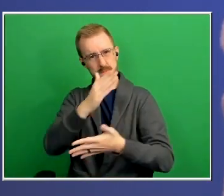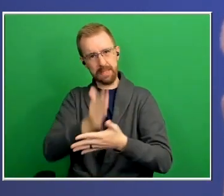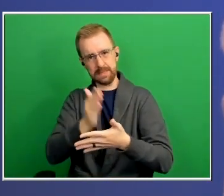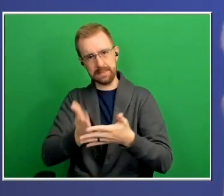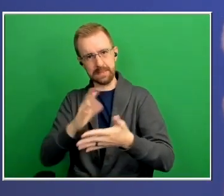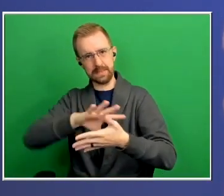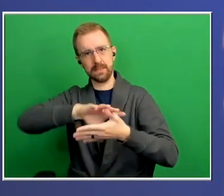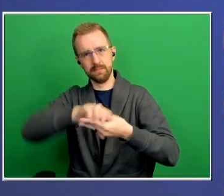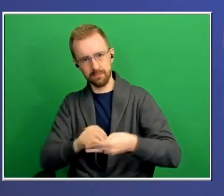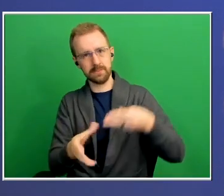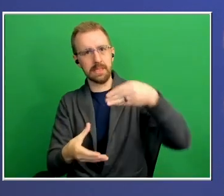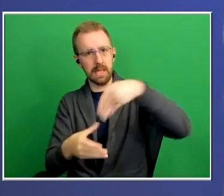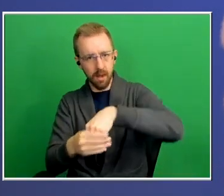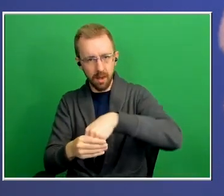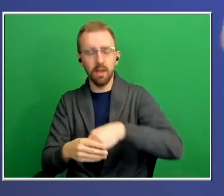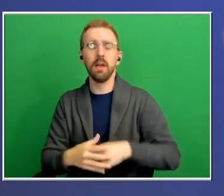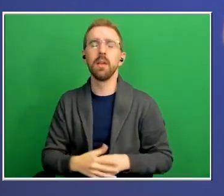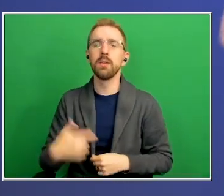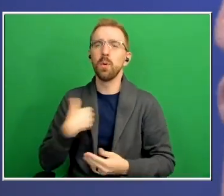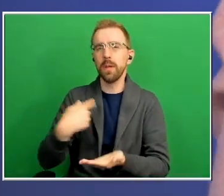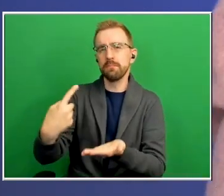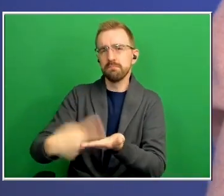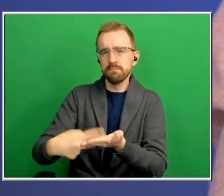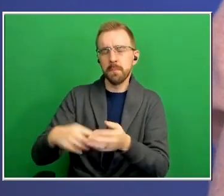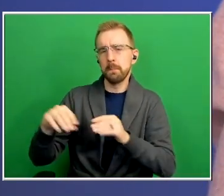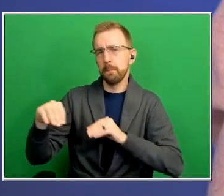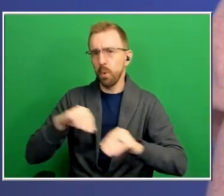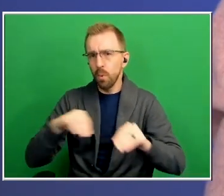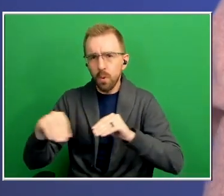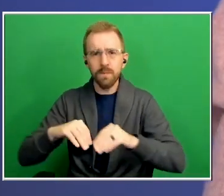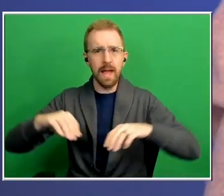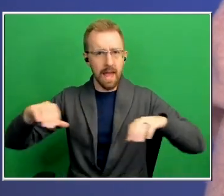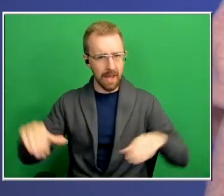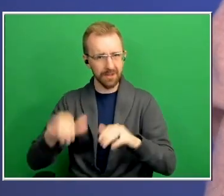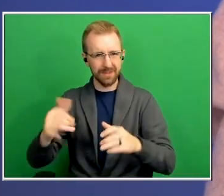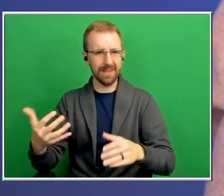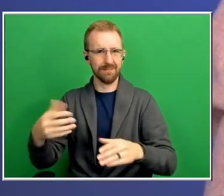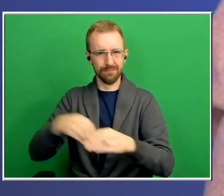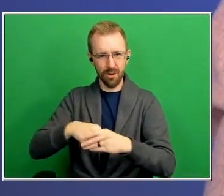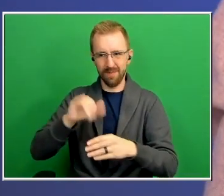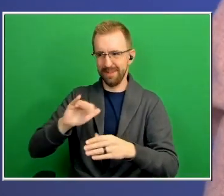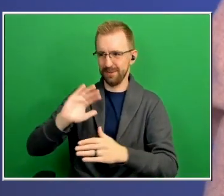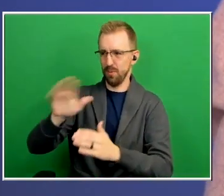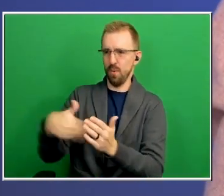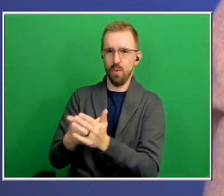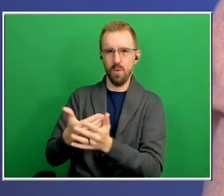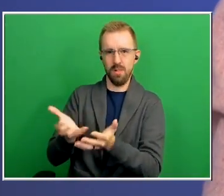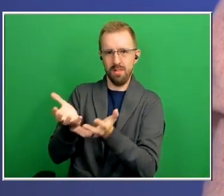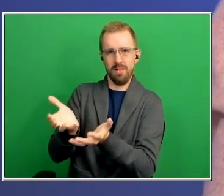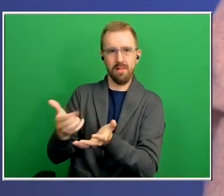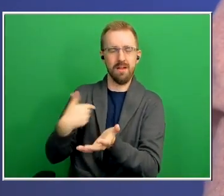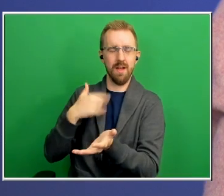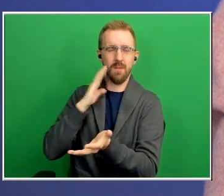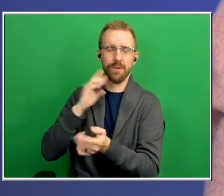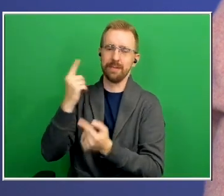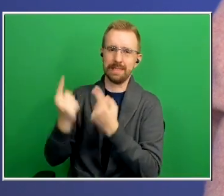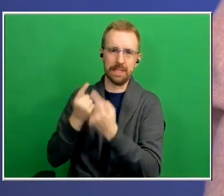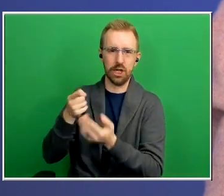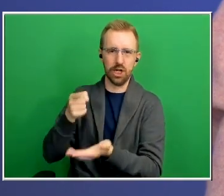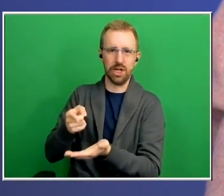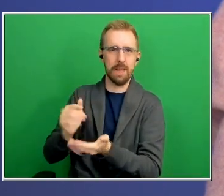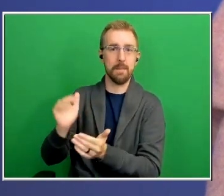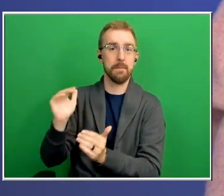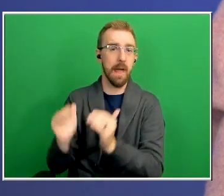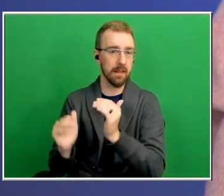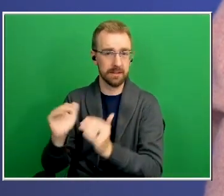a lot about let's move let's action that's part of this entire uh what i would consider balanced schedule let's